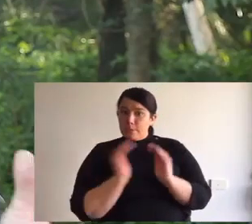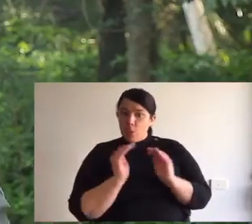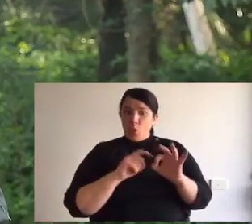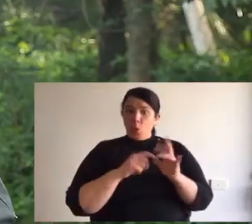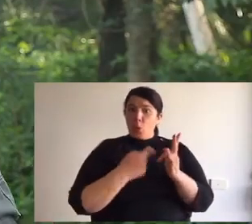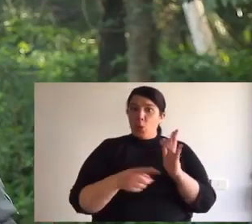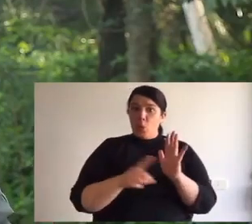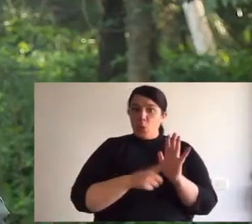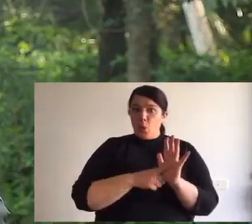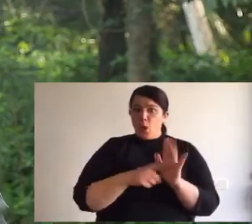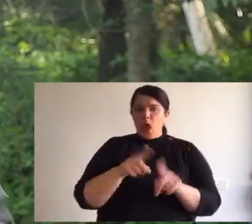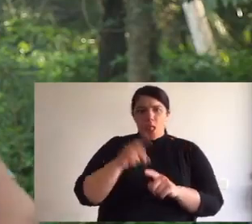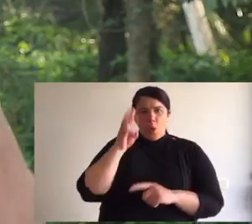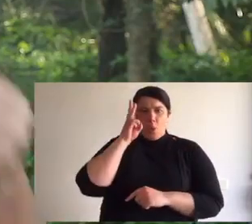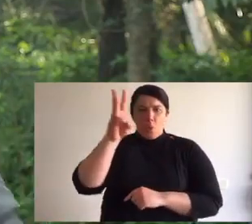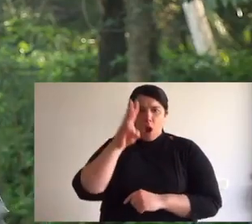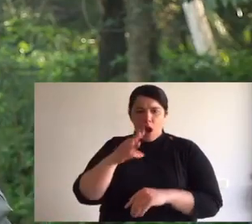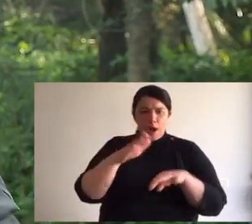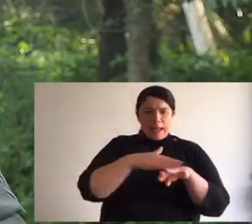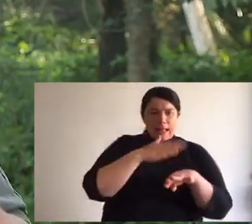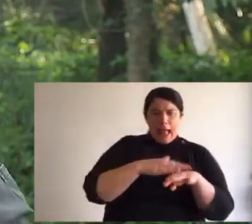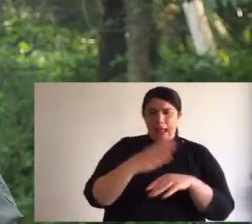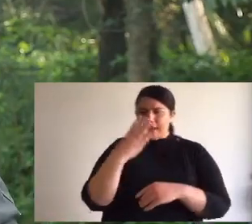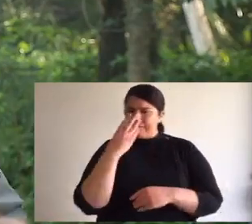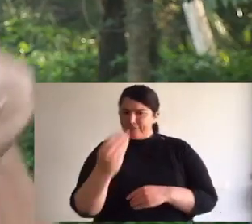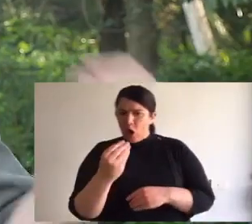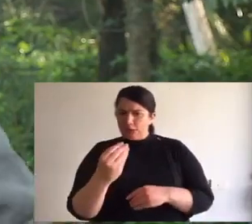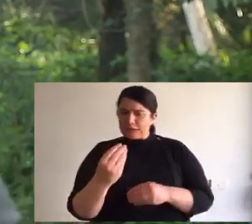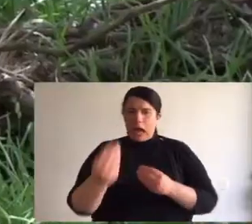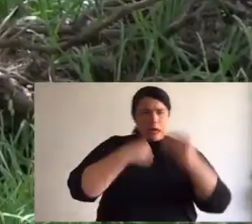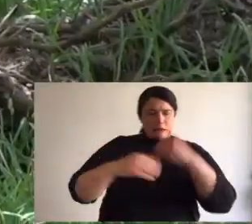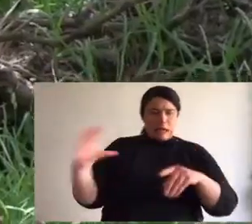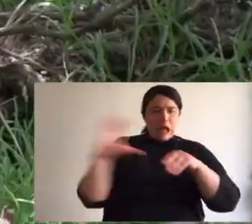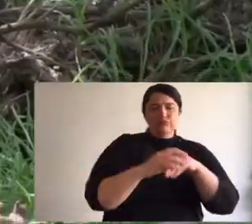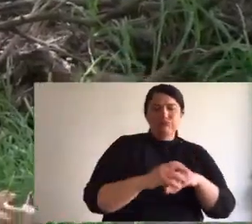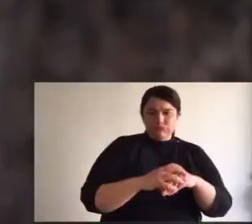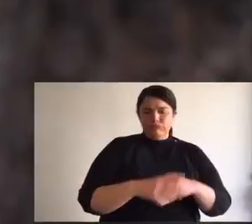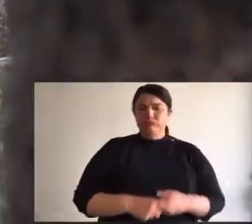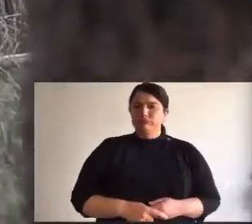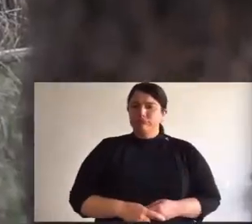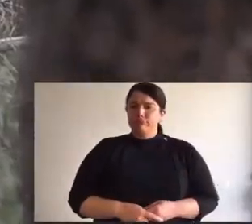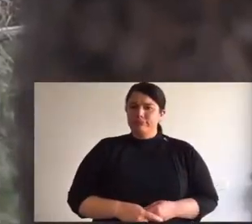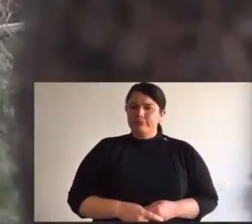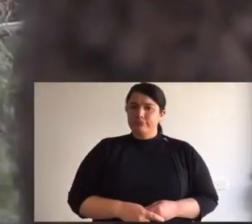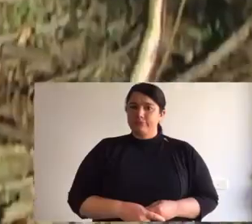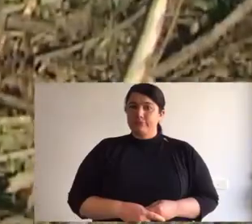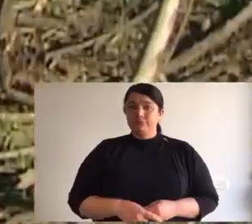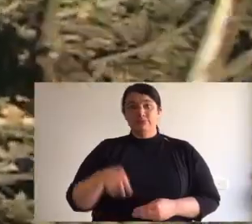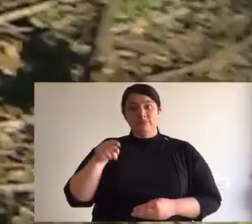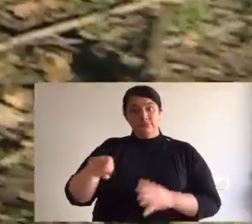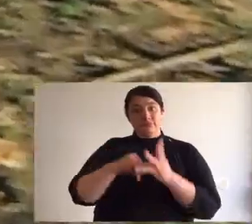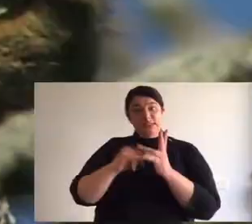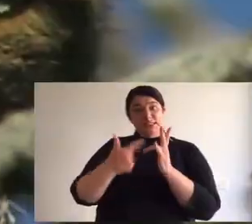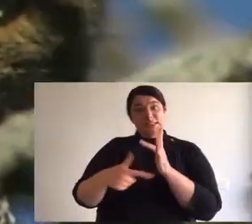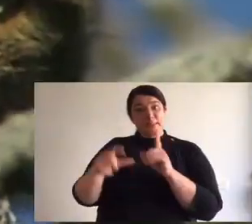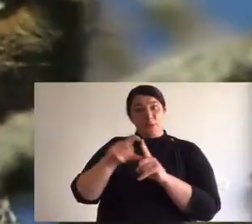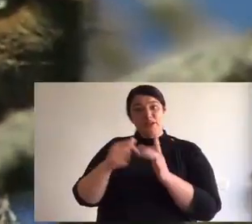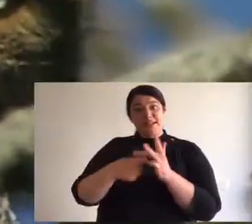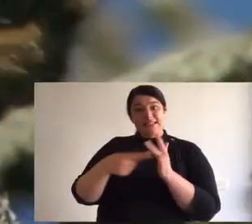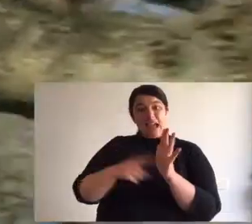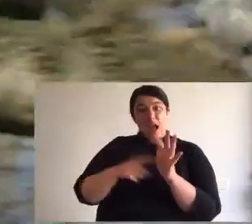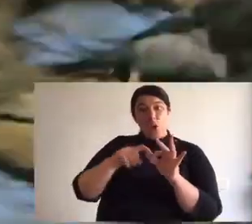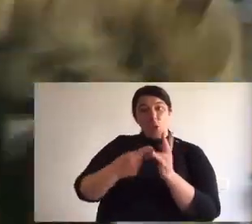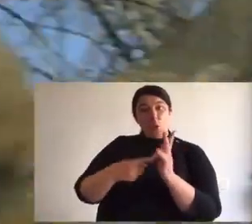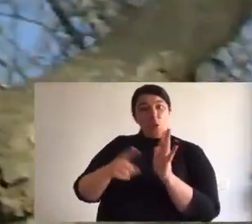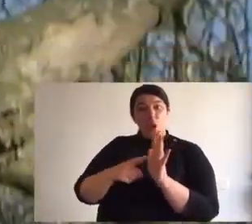and for some of the smaller quolls it's really the ferals like the feral fox and the feral cat that are out competing them. For spotted-tailed